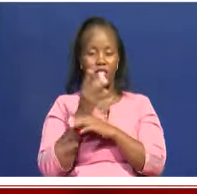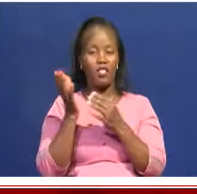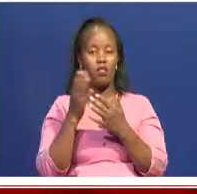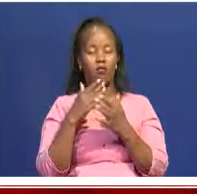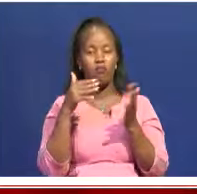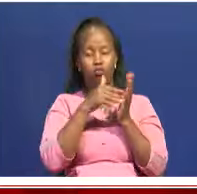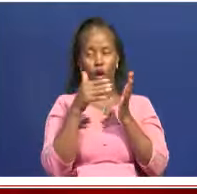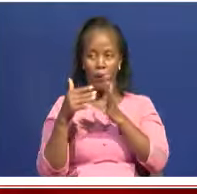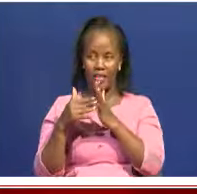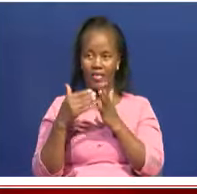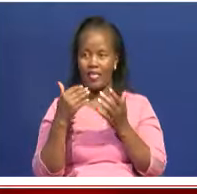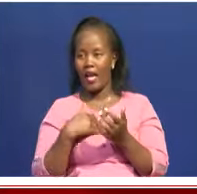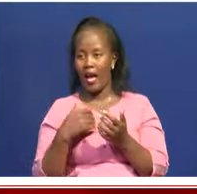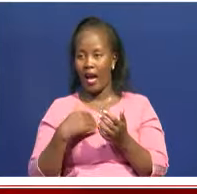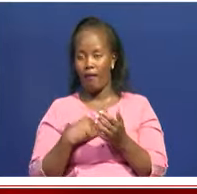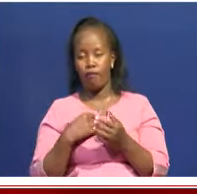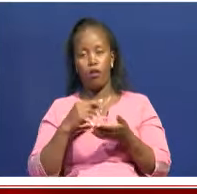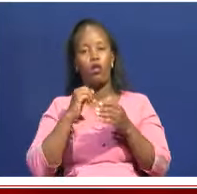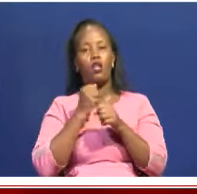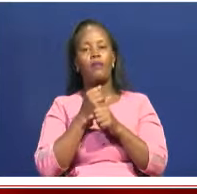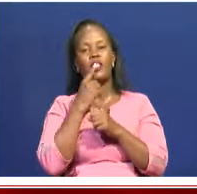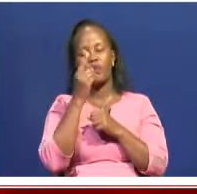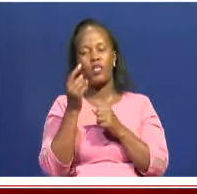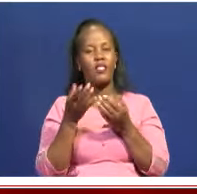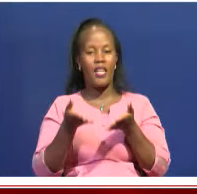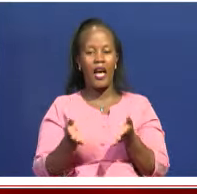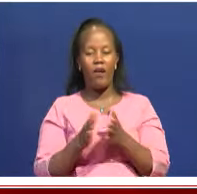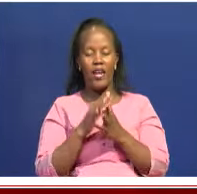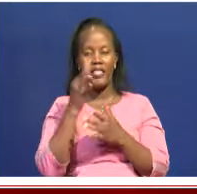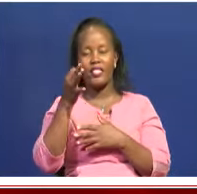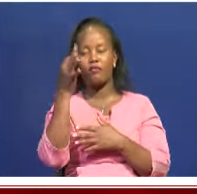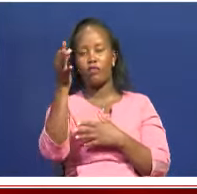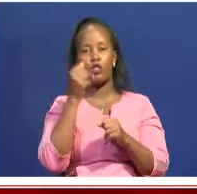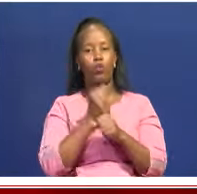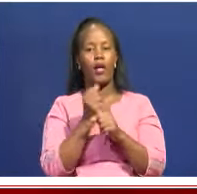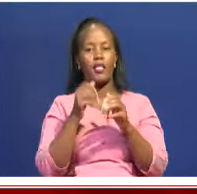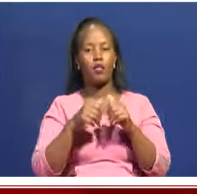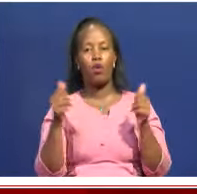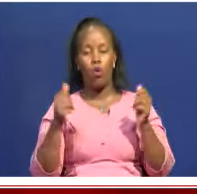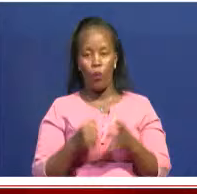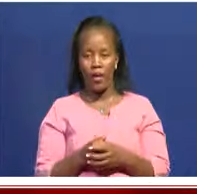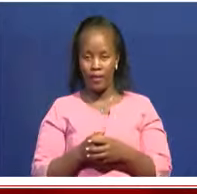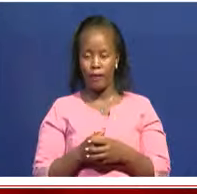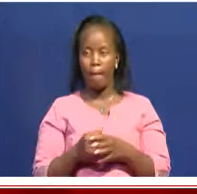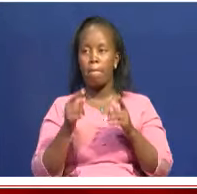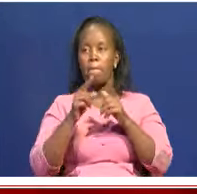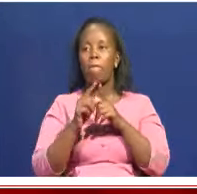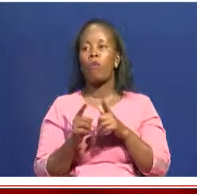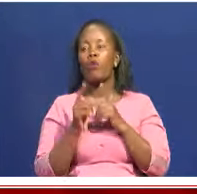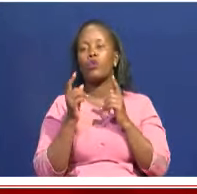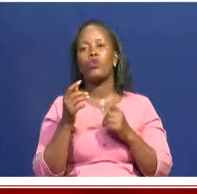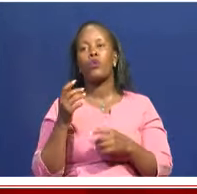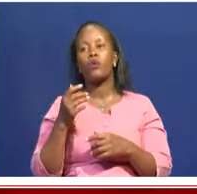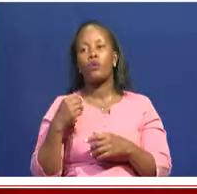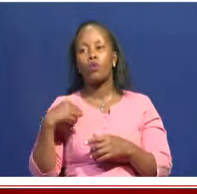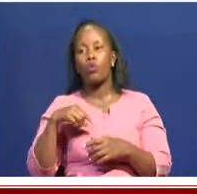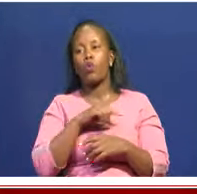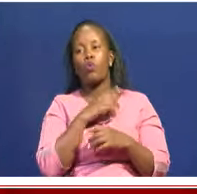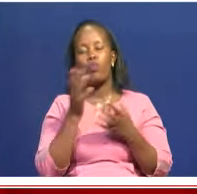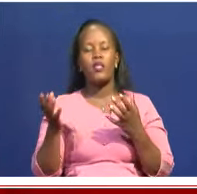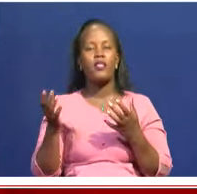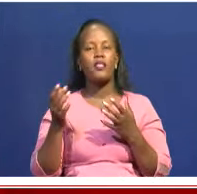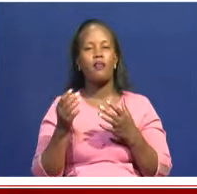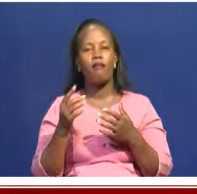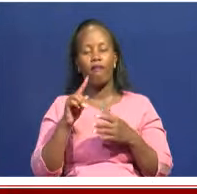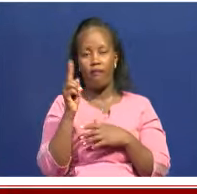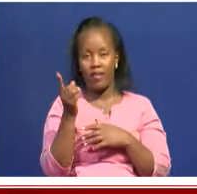in such a standard that years and years to come, this will still be functional. So we also sell casts. What I mean by that is we take the NMK and